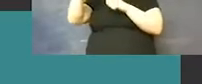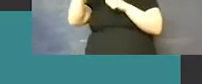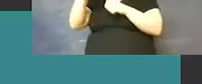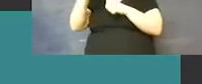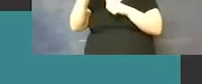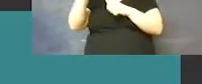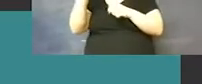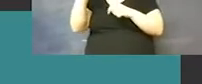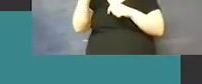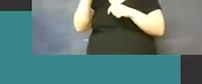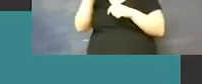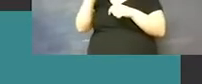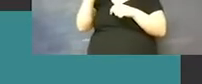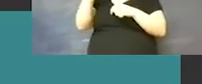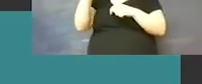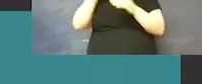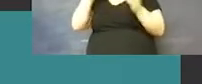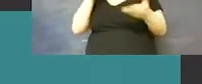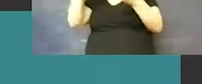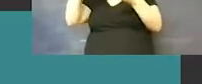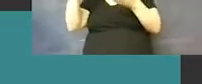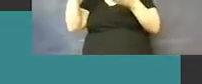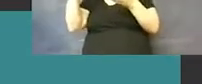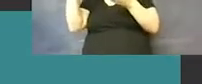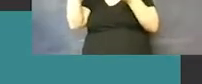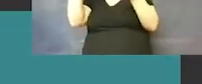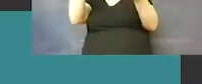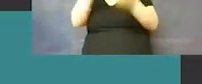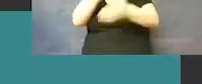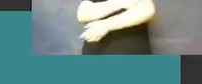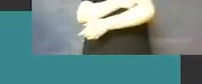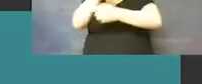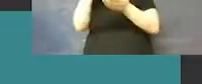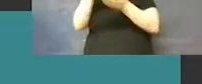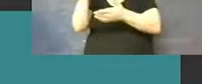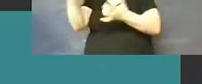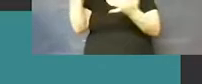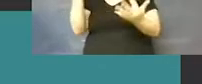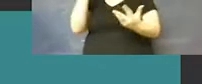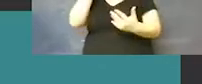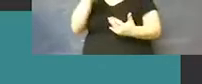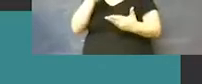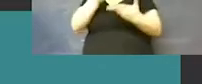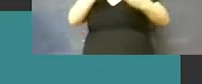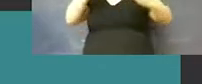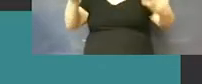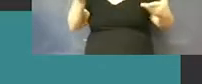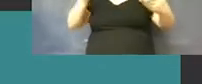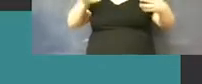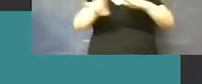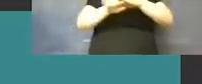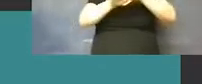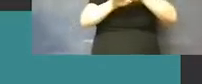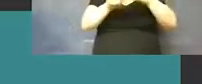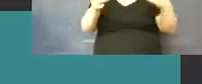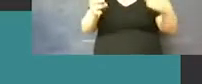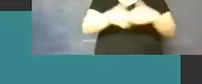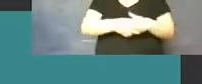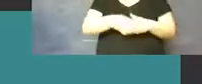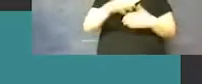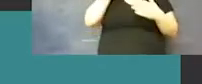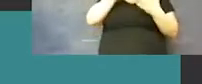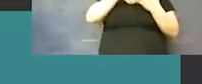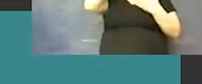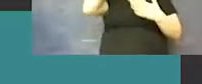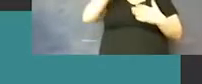to our staff. Again, this is a plan that's waiting for the supply to be ready. As far as the students go, the current vaccines